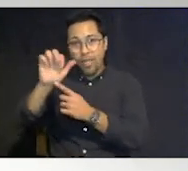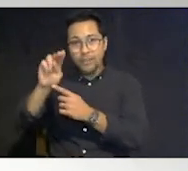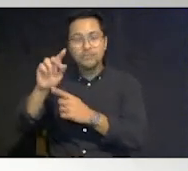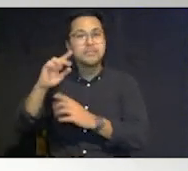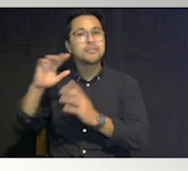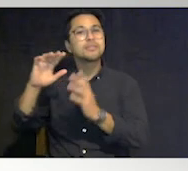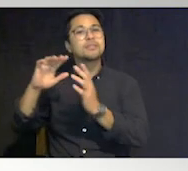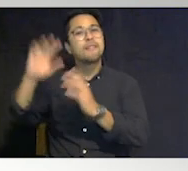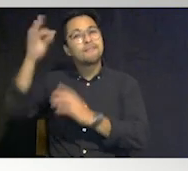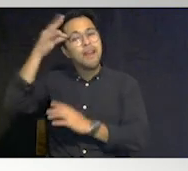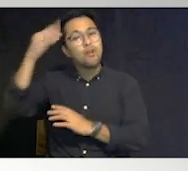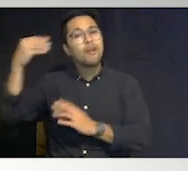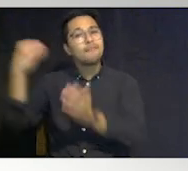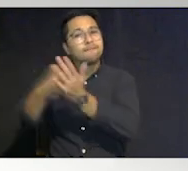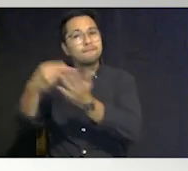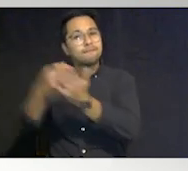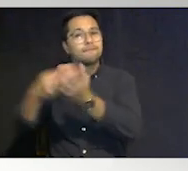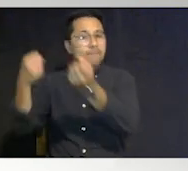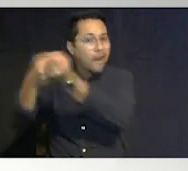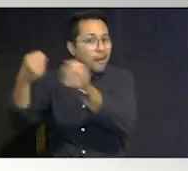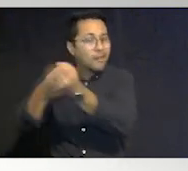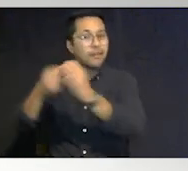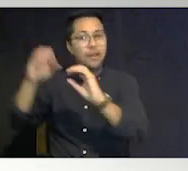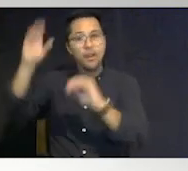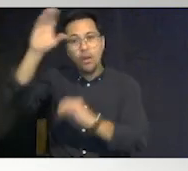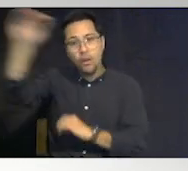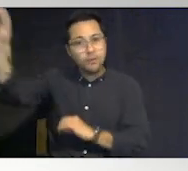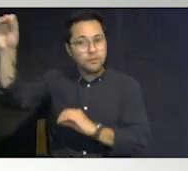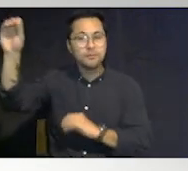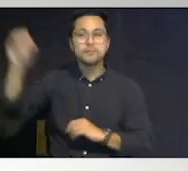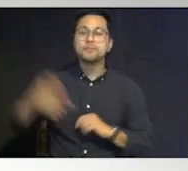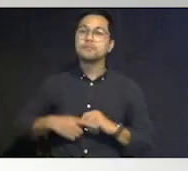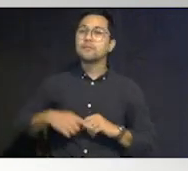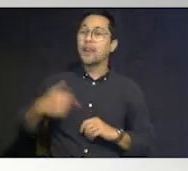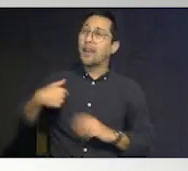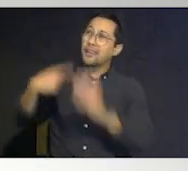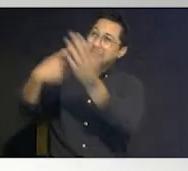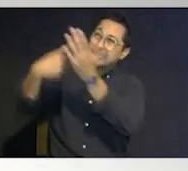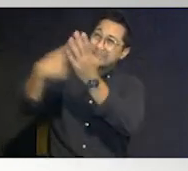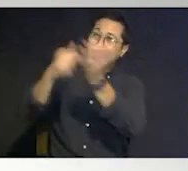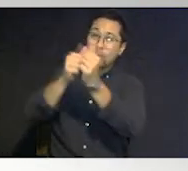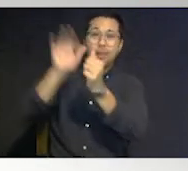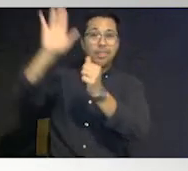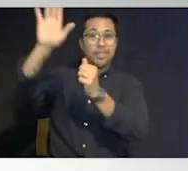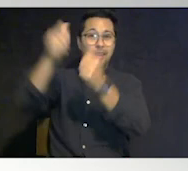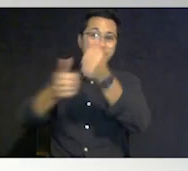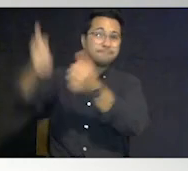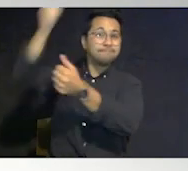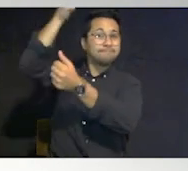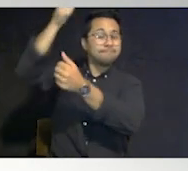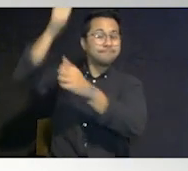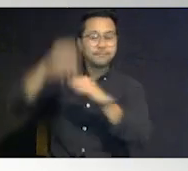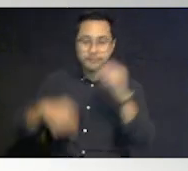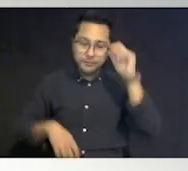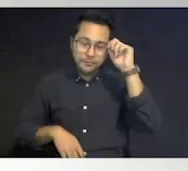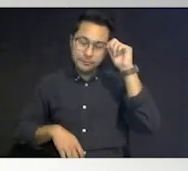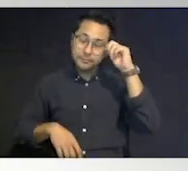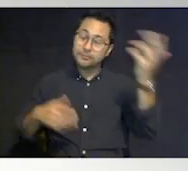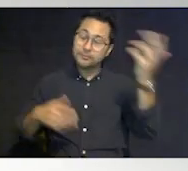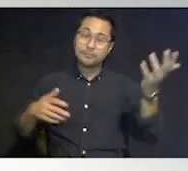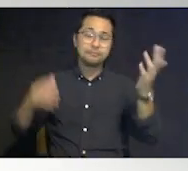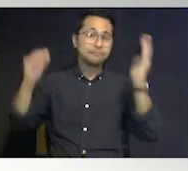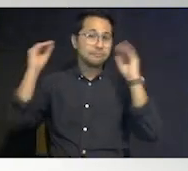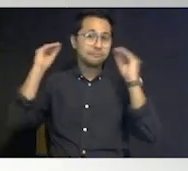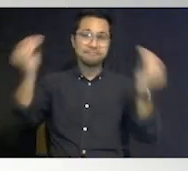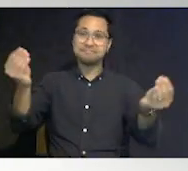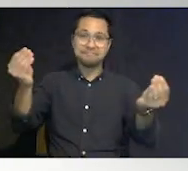that every state is required to have and i've been having discussions with their executive director oh there's no back and